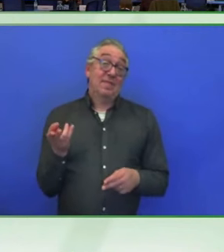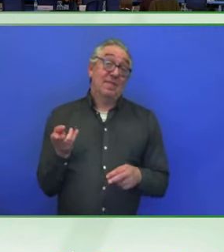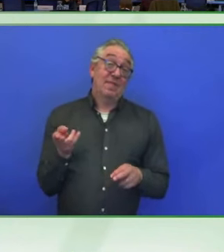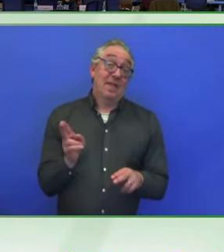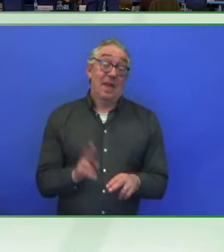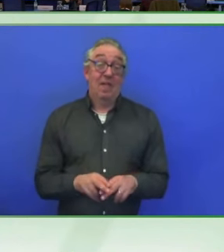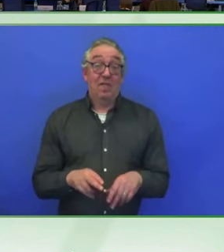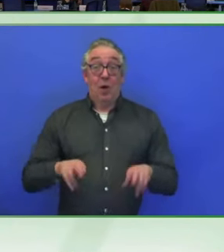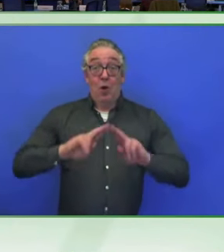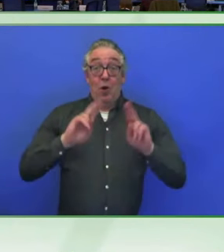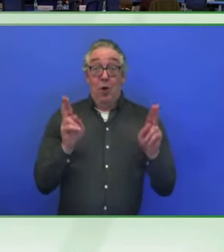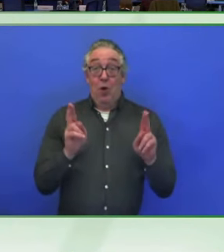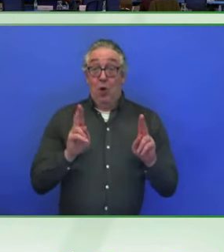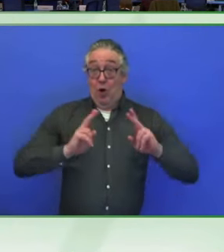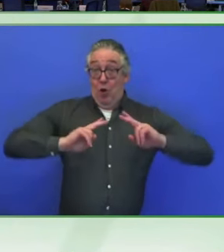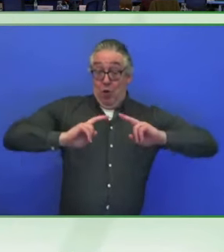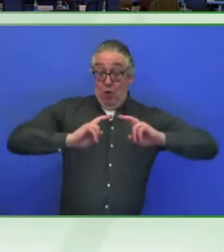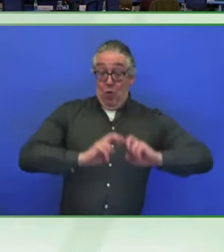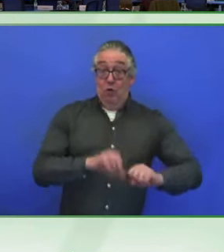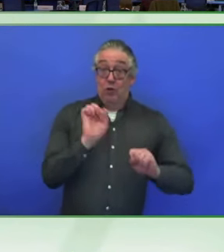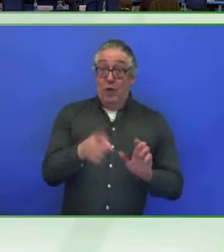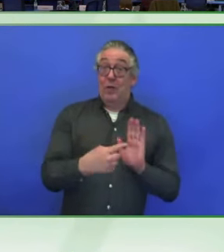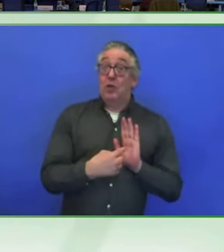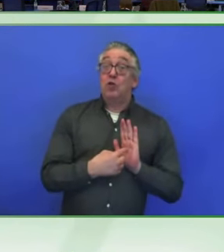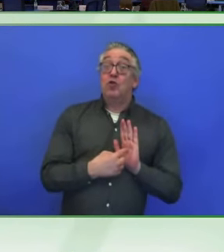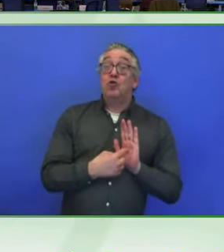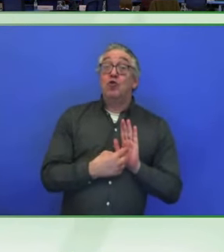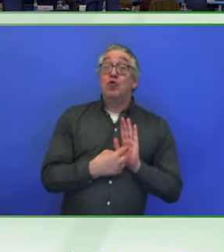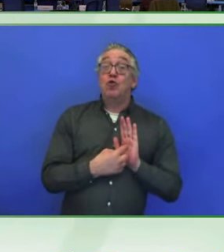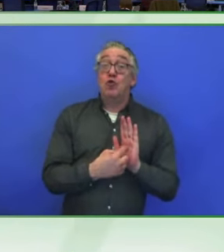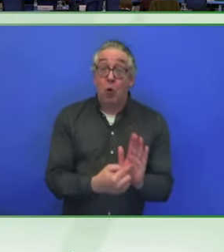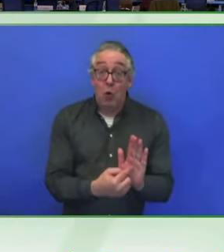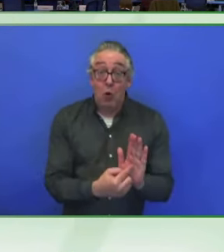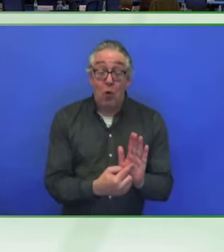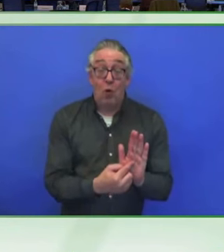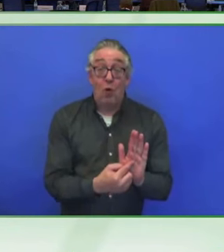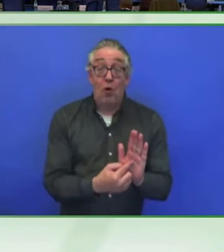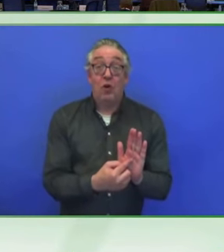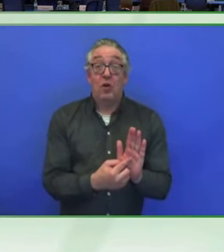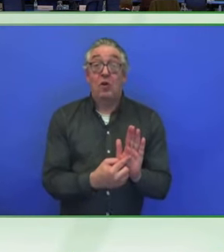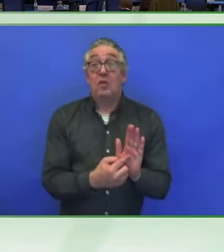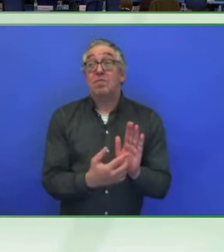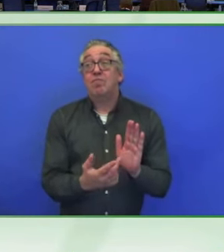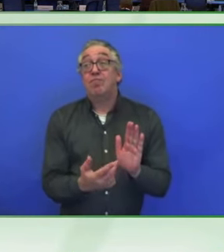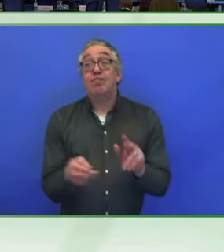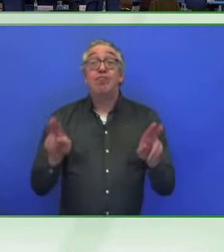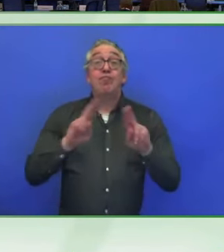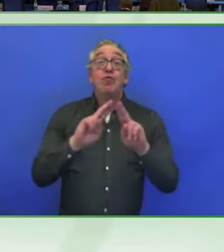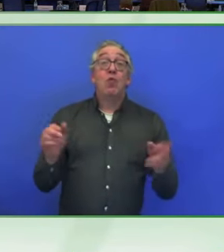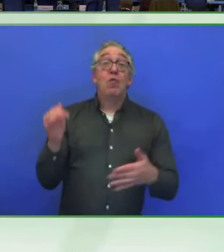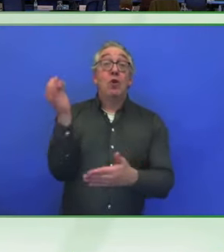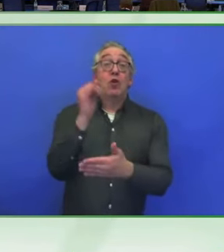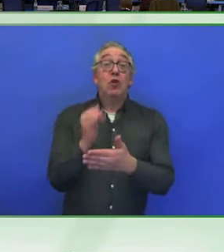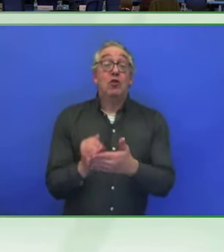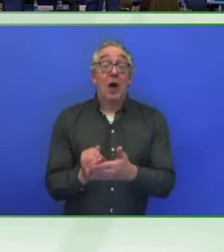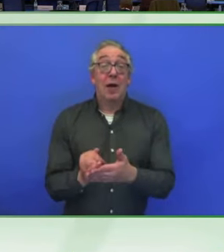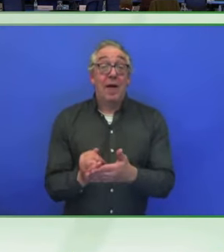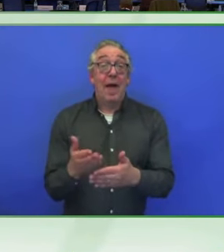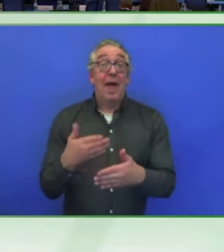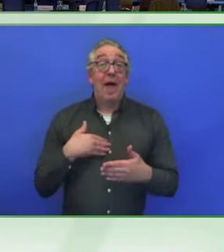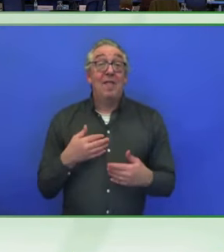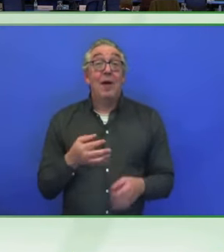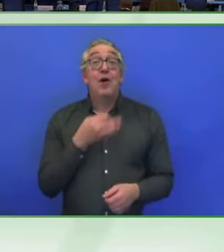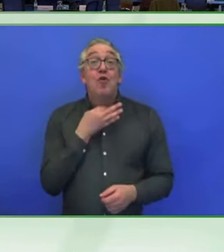safety and, and less risk factor of less risky,